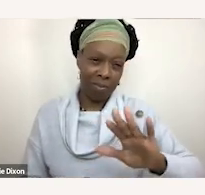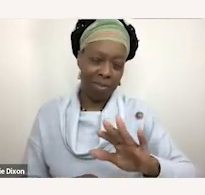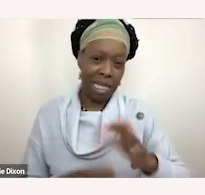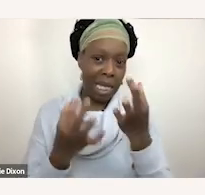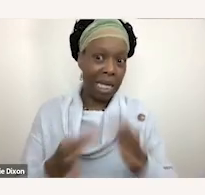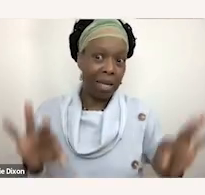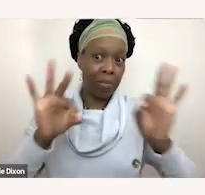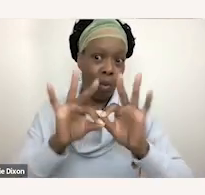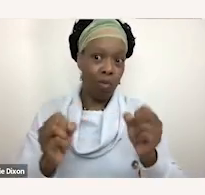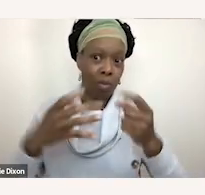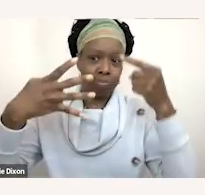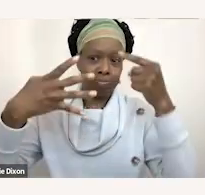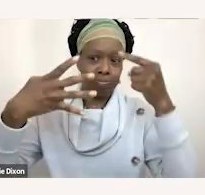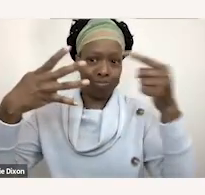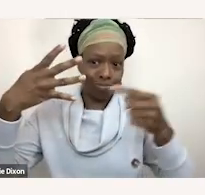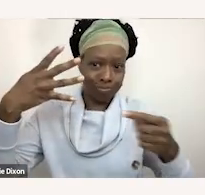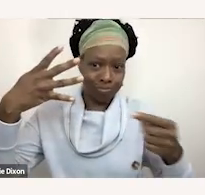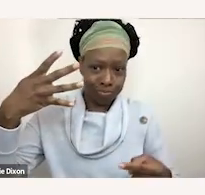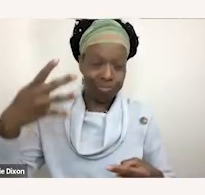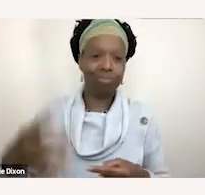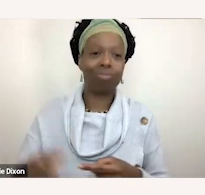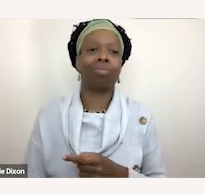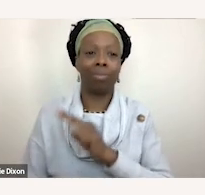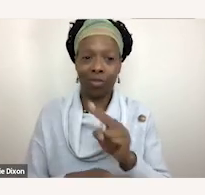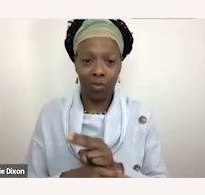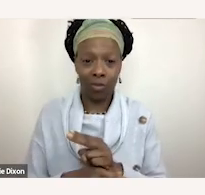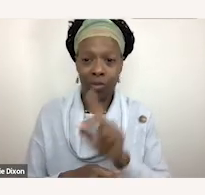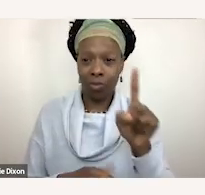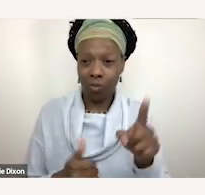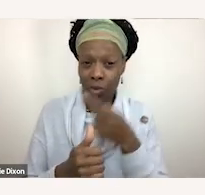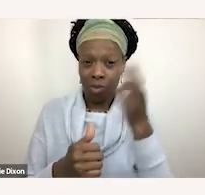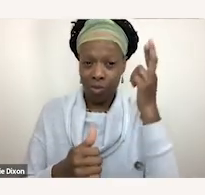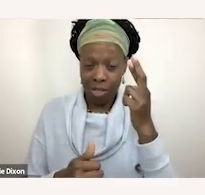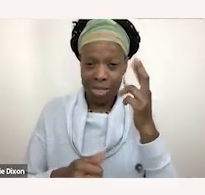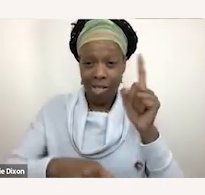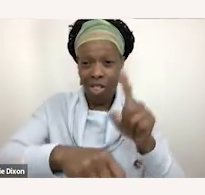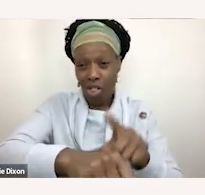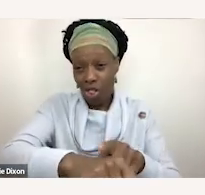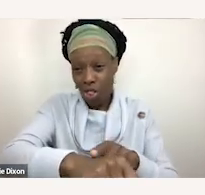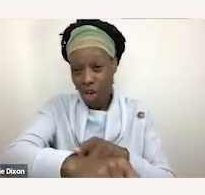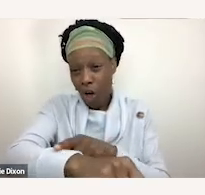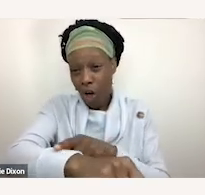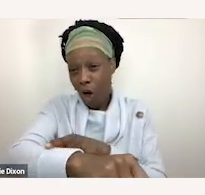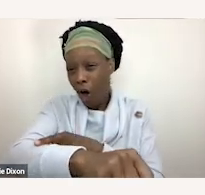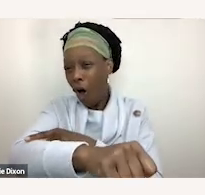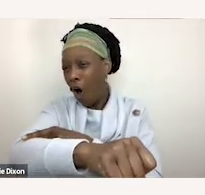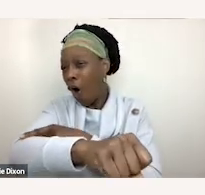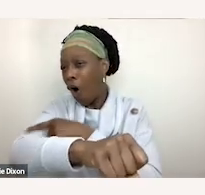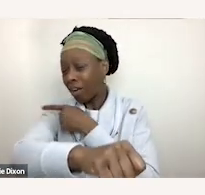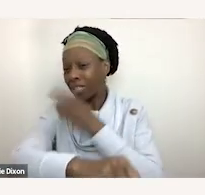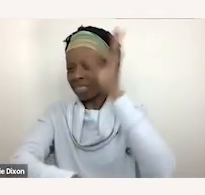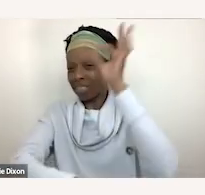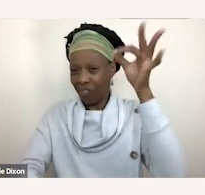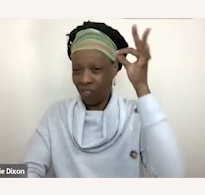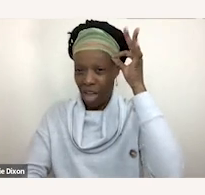reasons um of course one of them being that it was the longest federal sit-in um to date that's ever